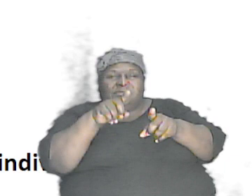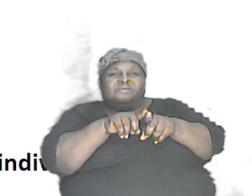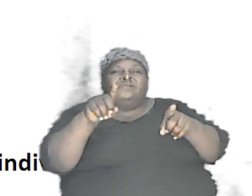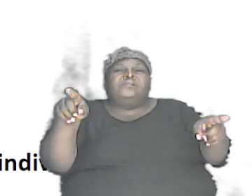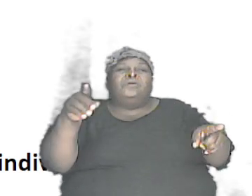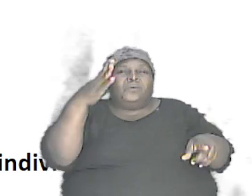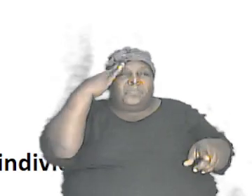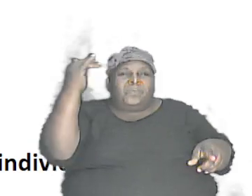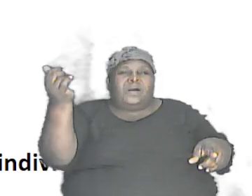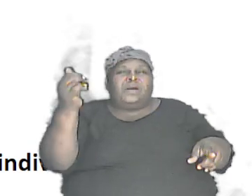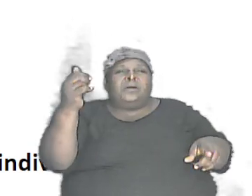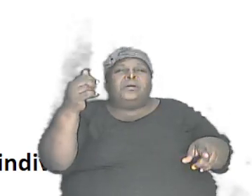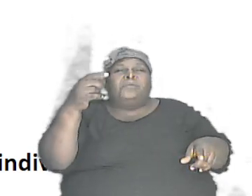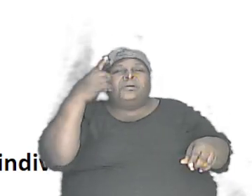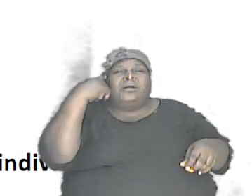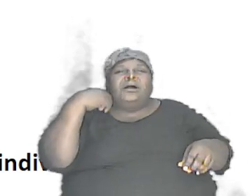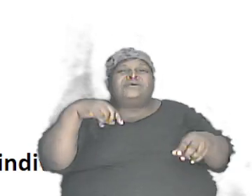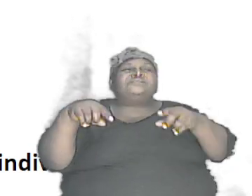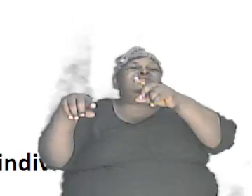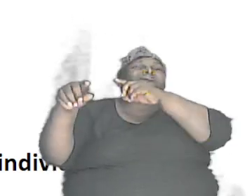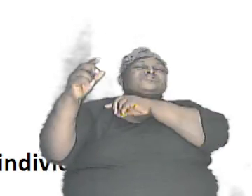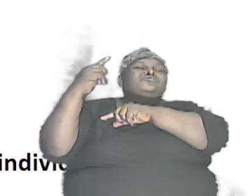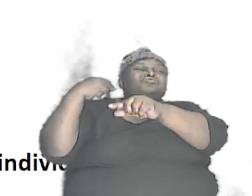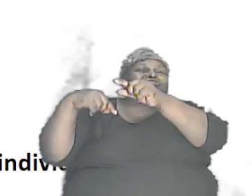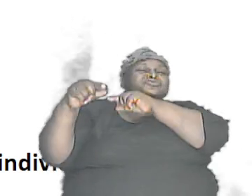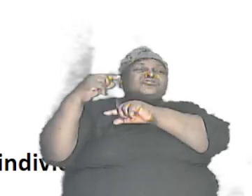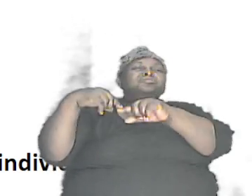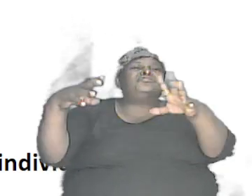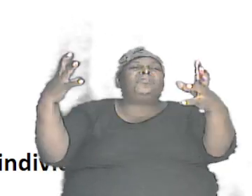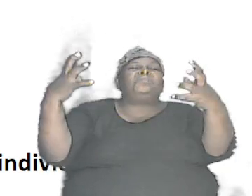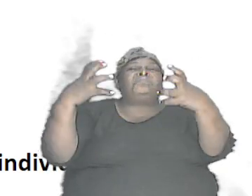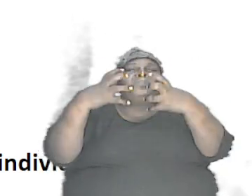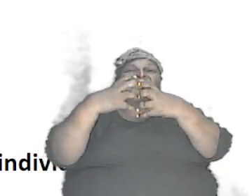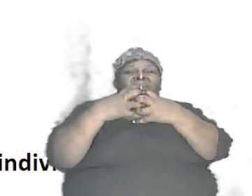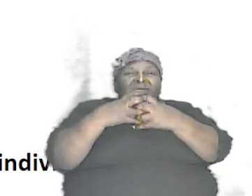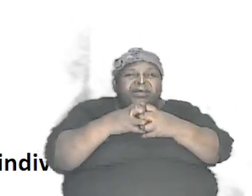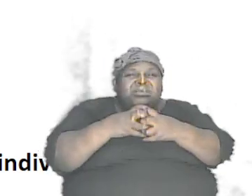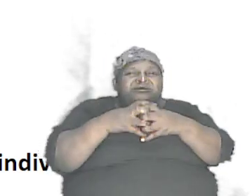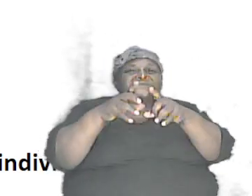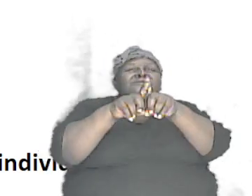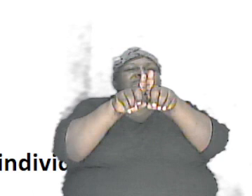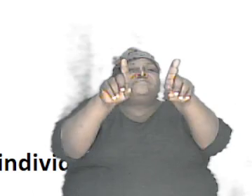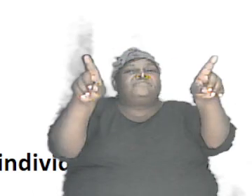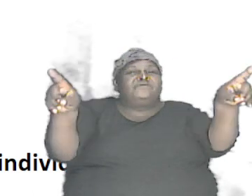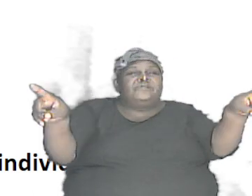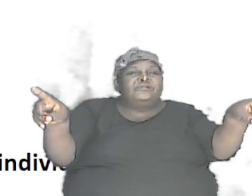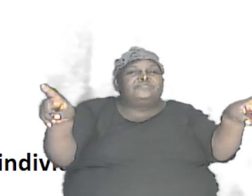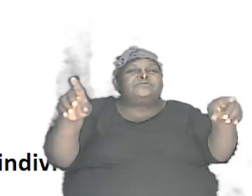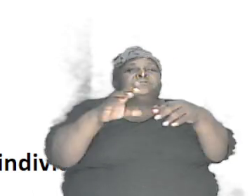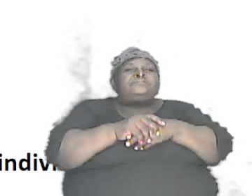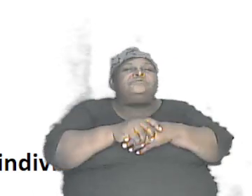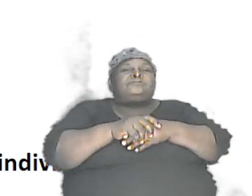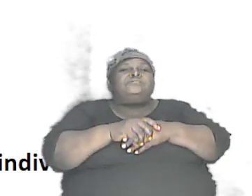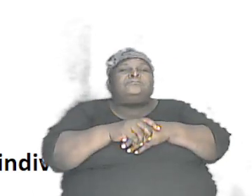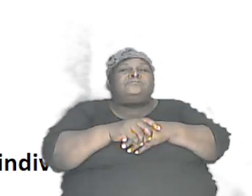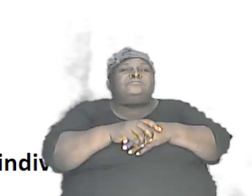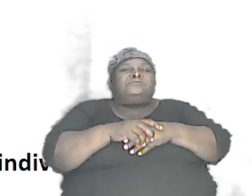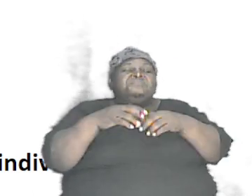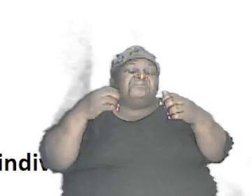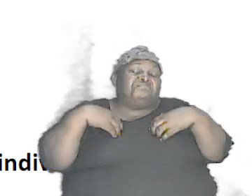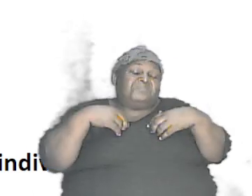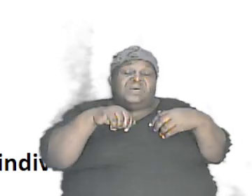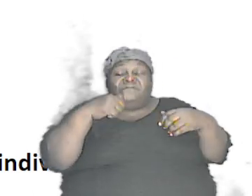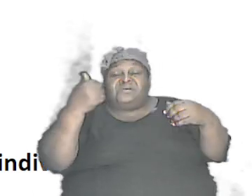The gene combination is different. And of course they could have another child